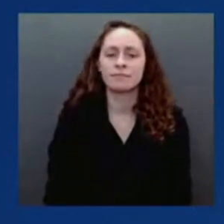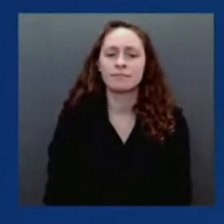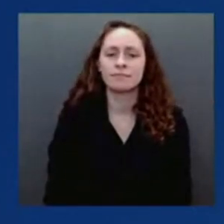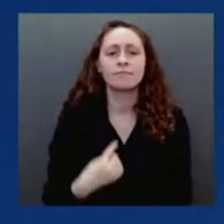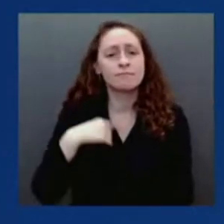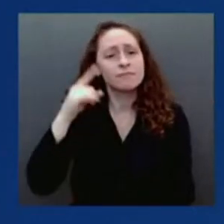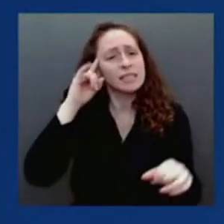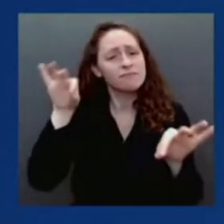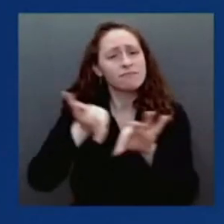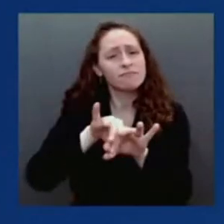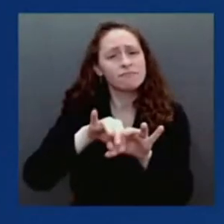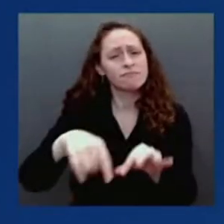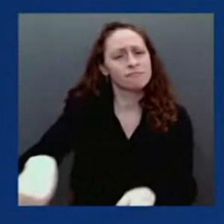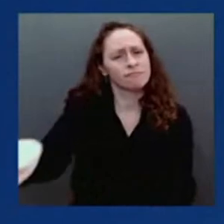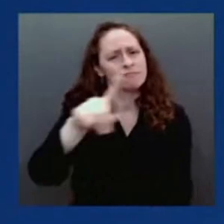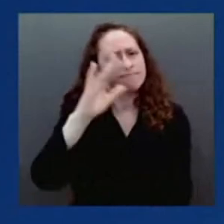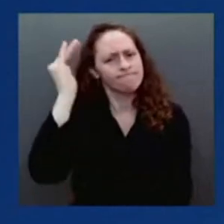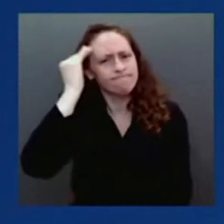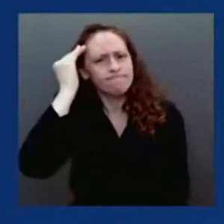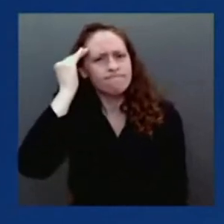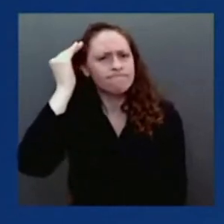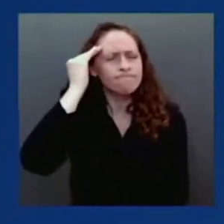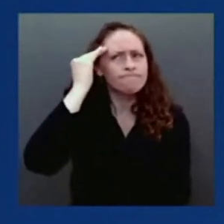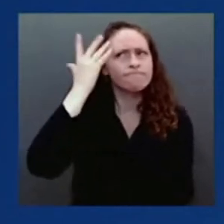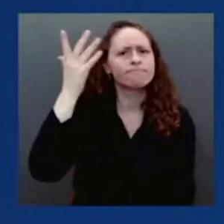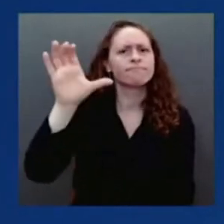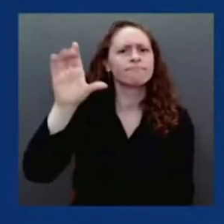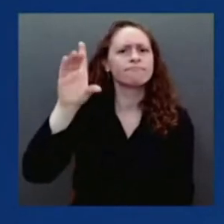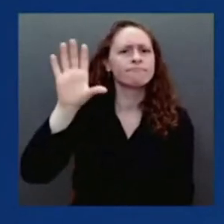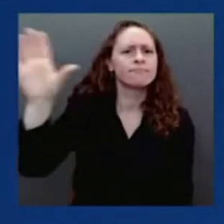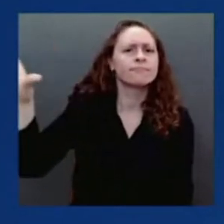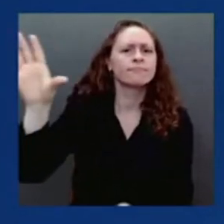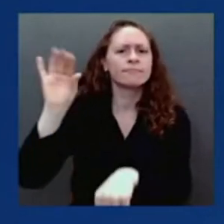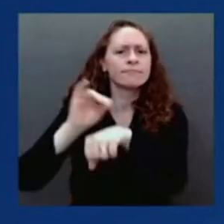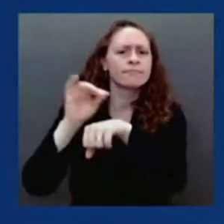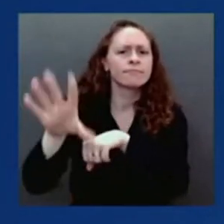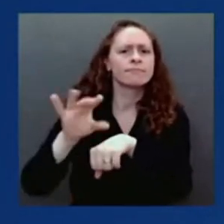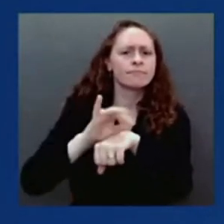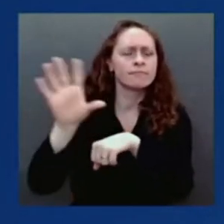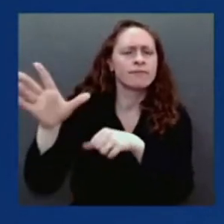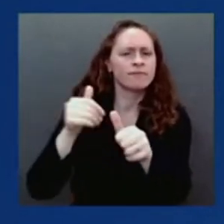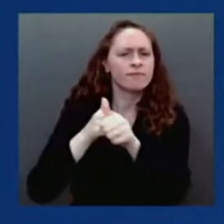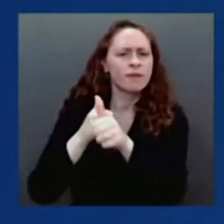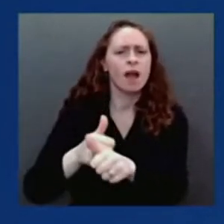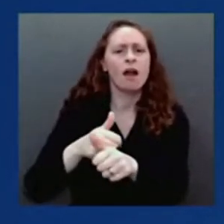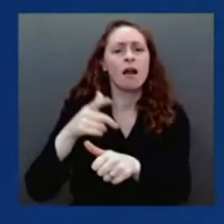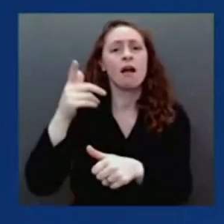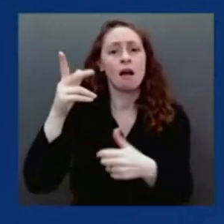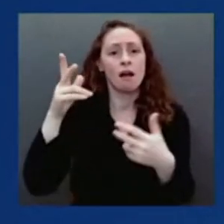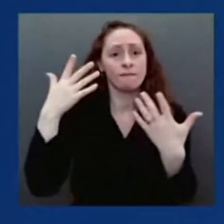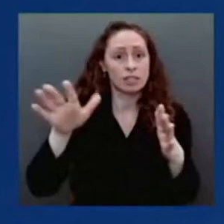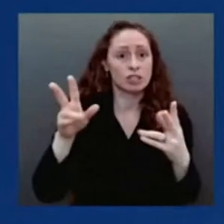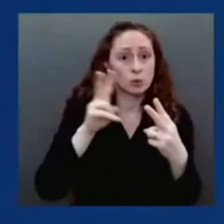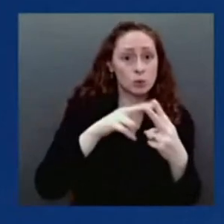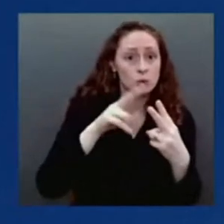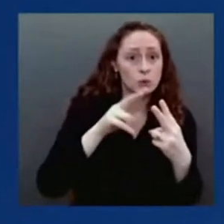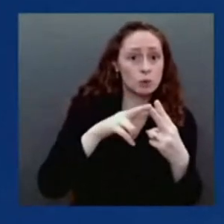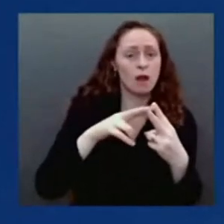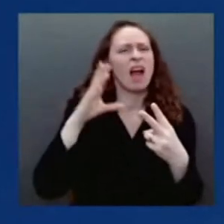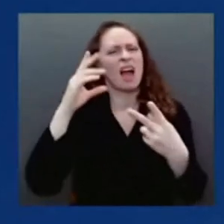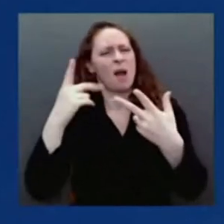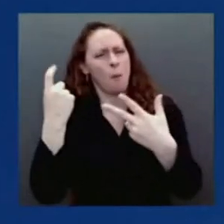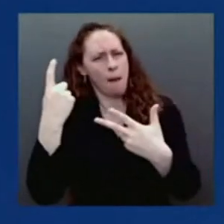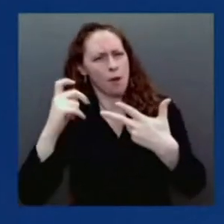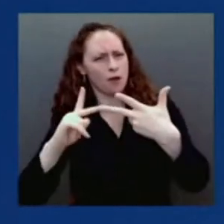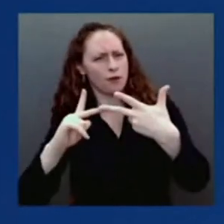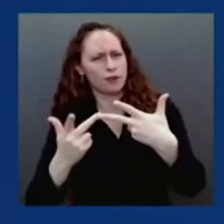It's vital that we all remain vigilant in the face of this virus. I know many people are tired, but many of